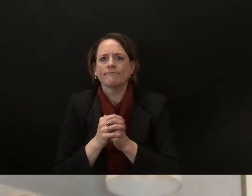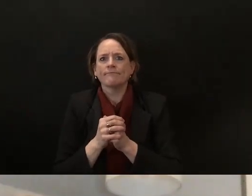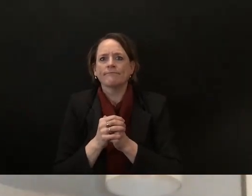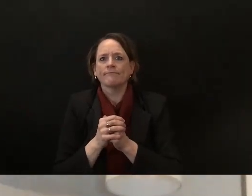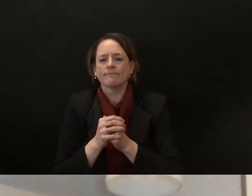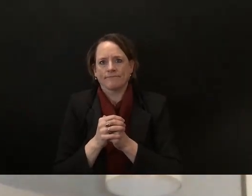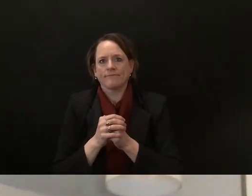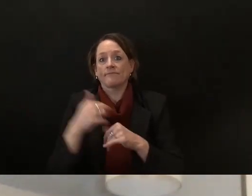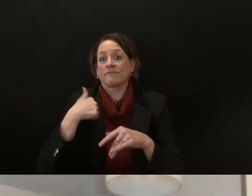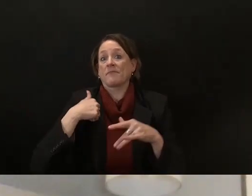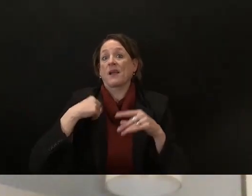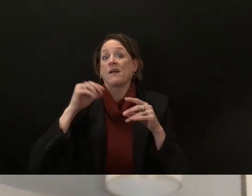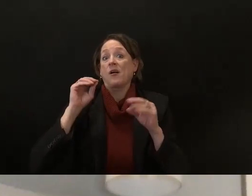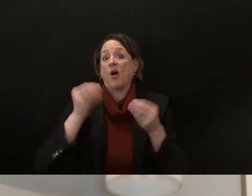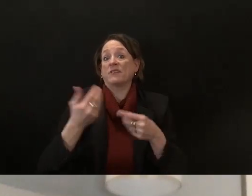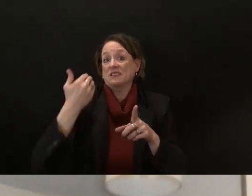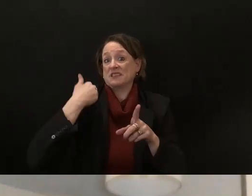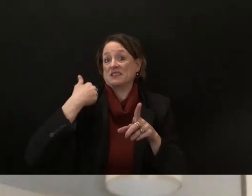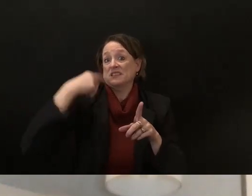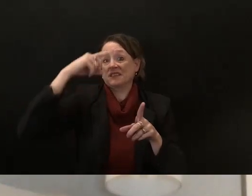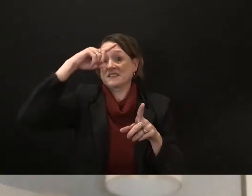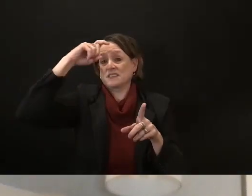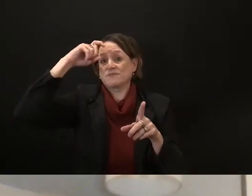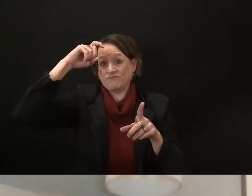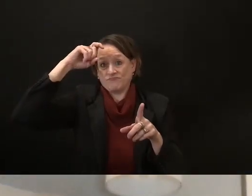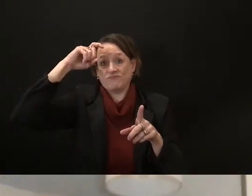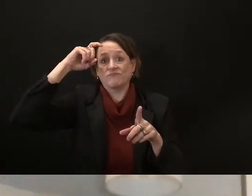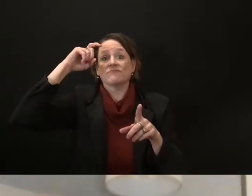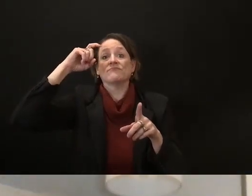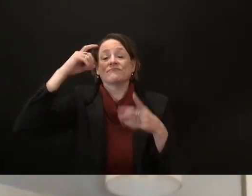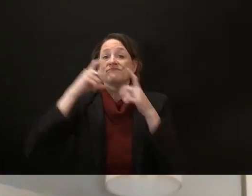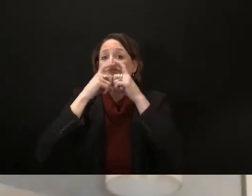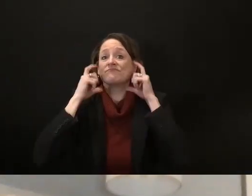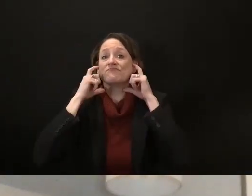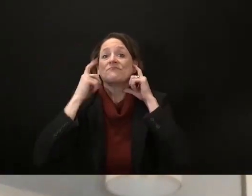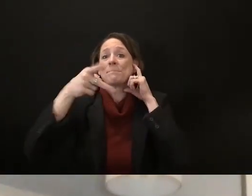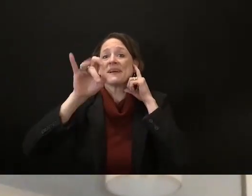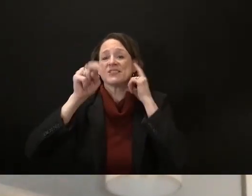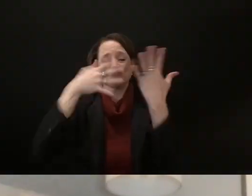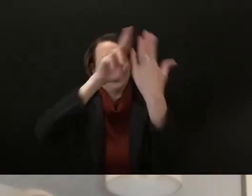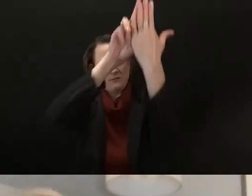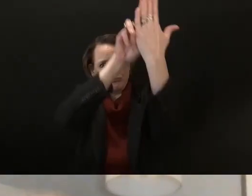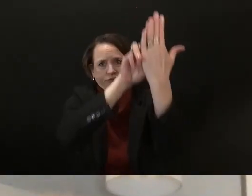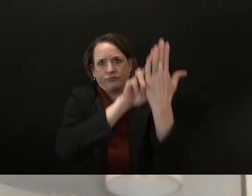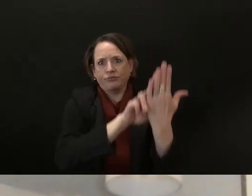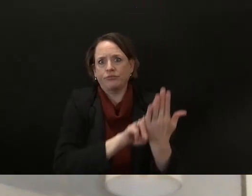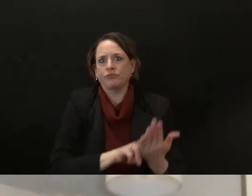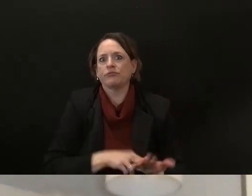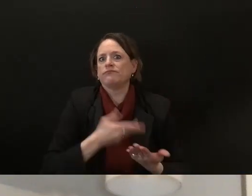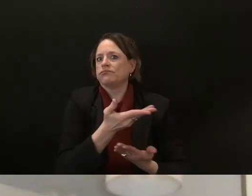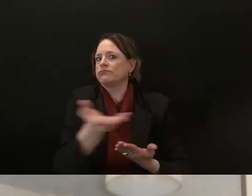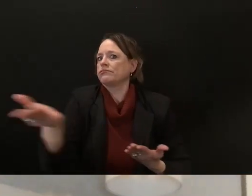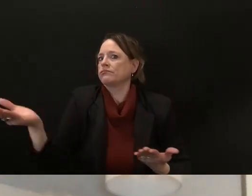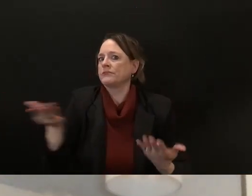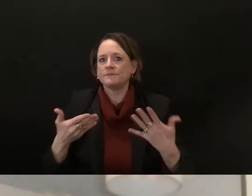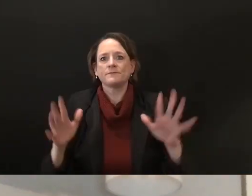mask announcement so thank you to everybody who signed on to that and then of course since it's been under threat we've been sending emails to make sure folks are updated and people have been responding